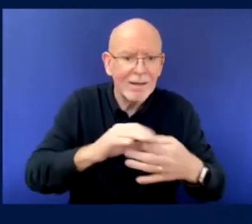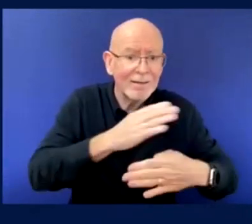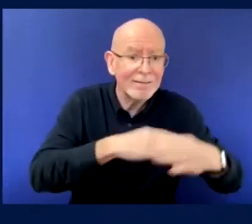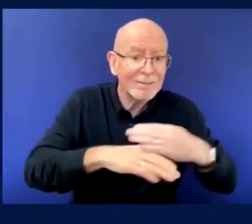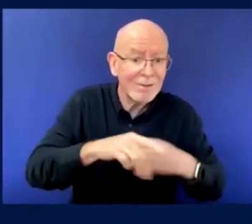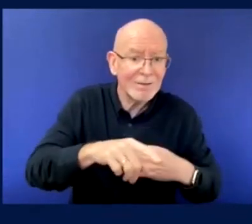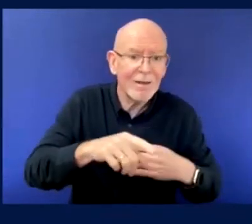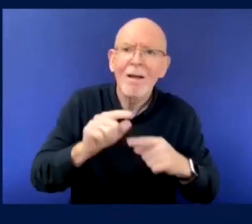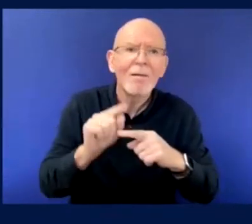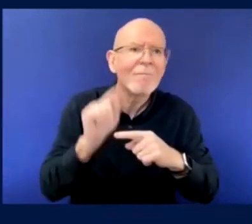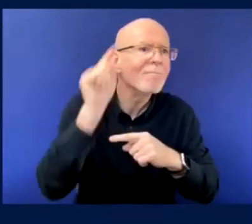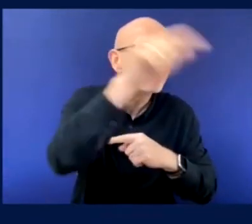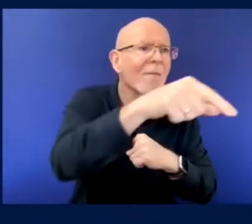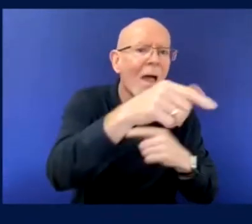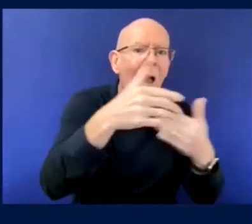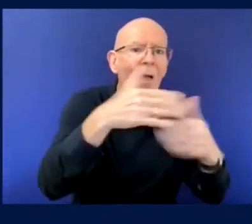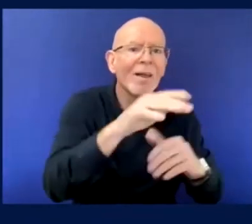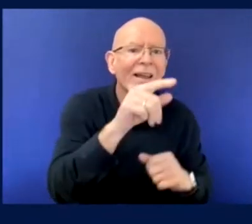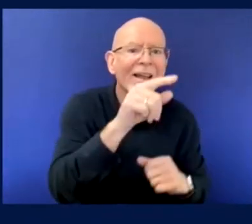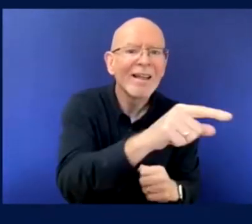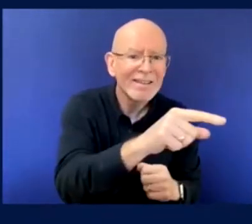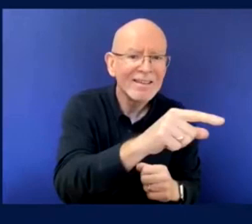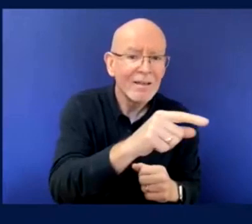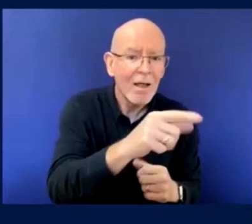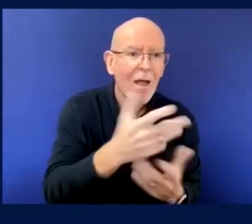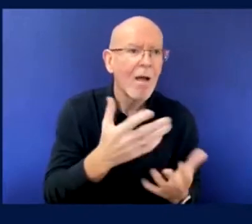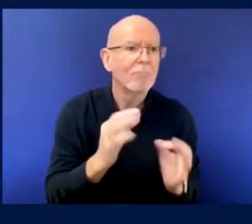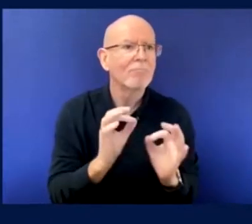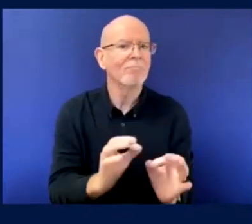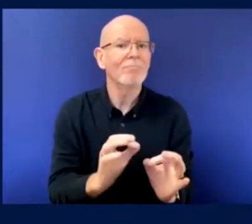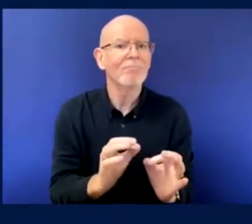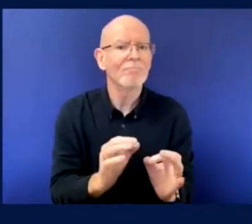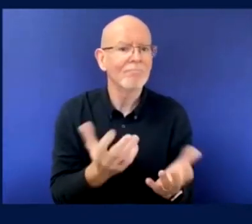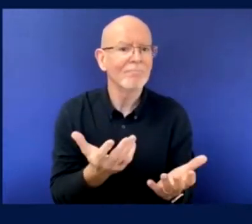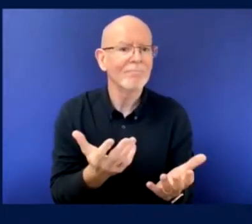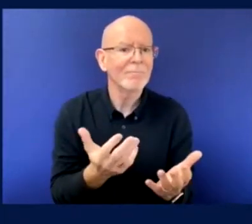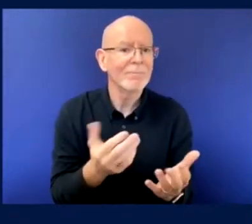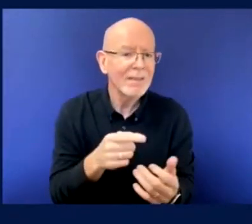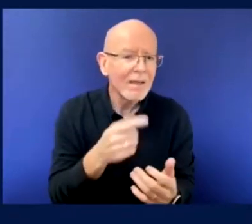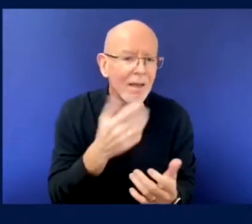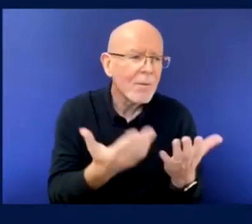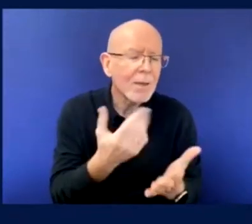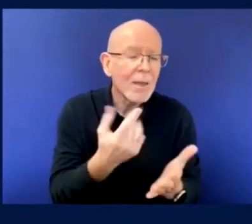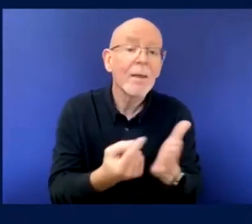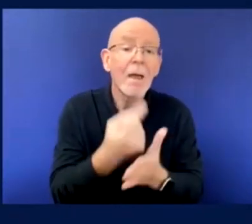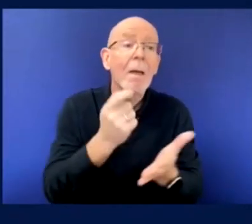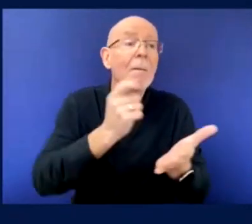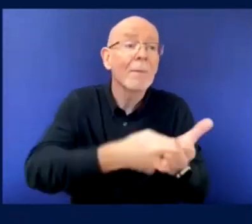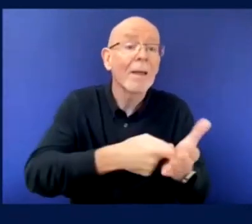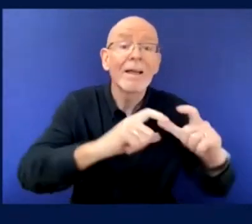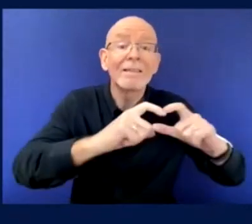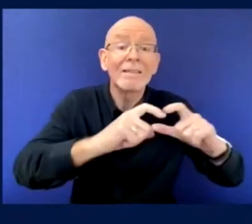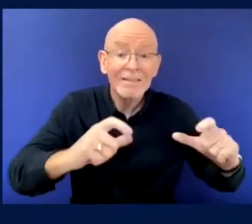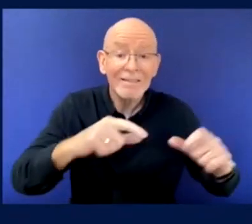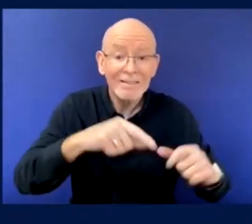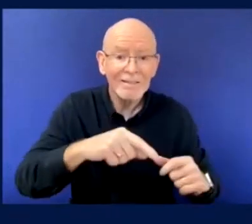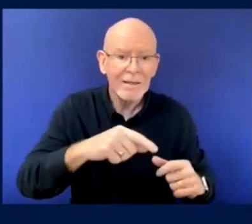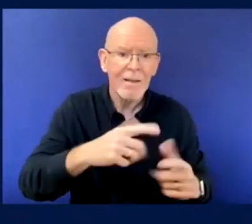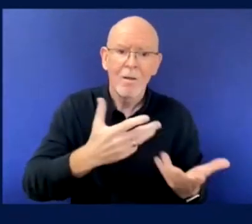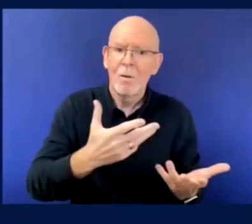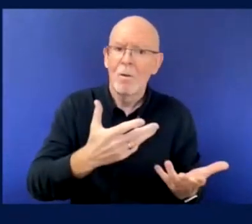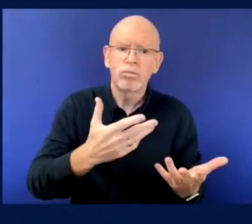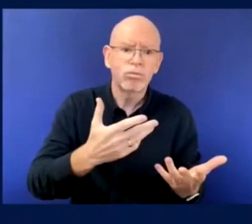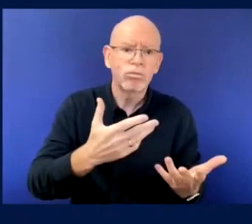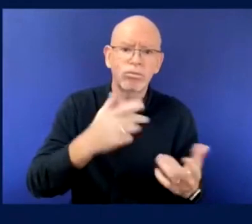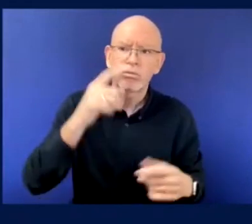any other away supports can maybe just go on the website, click a few buttons and they've got their ticket. But, uh, for us, we phone the ticket office and I had